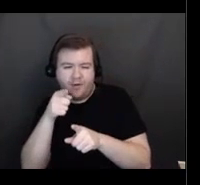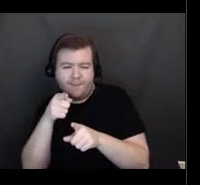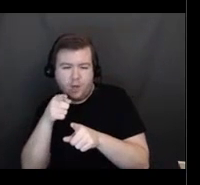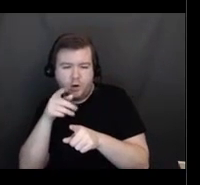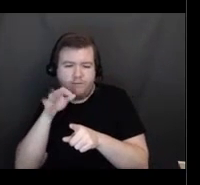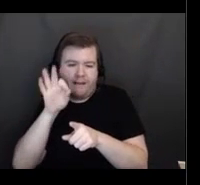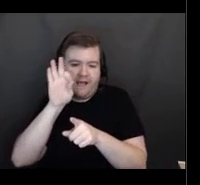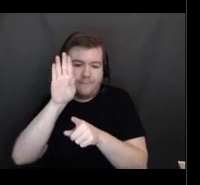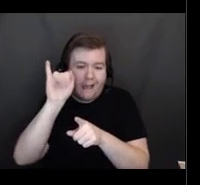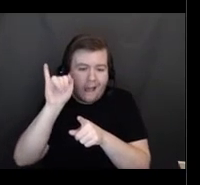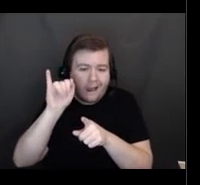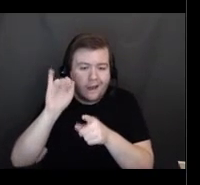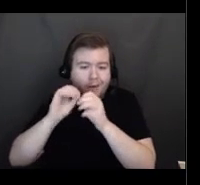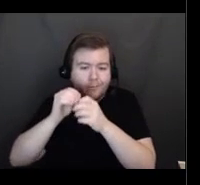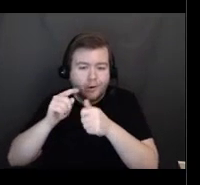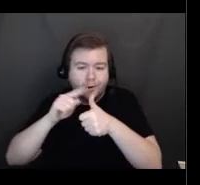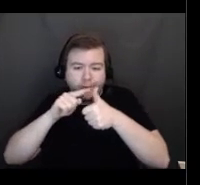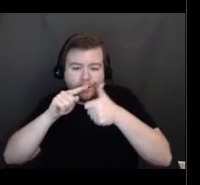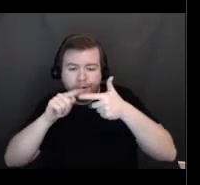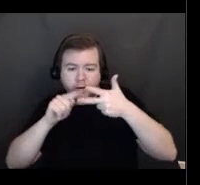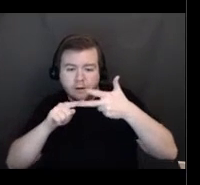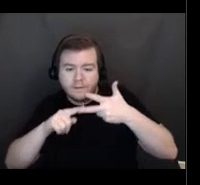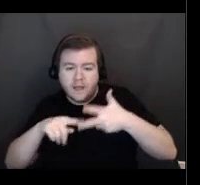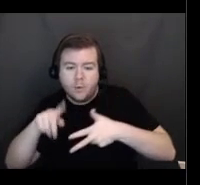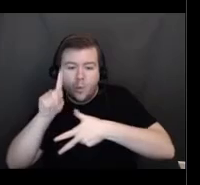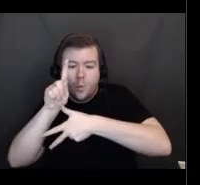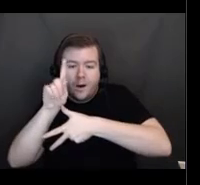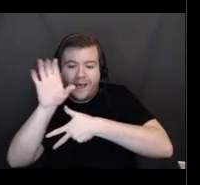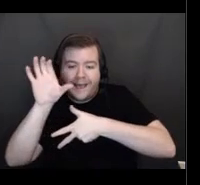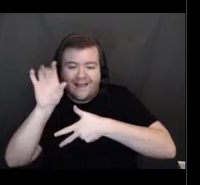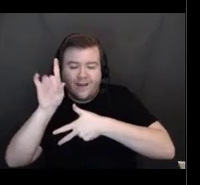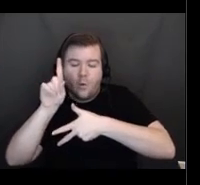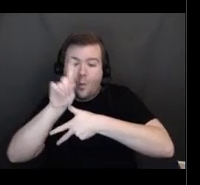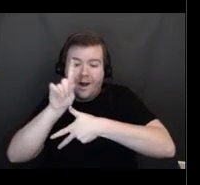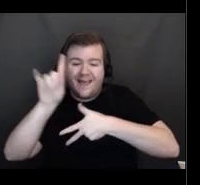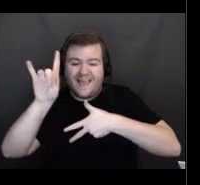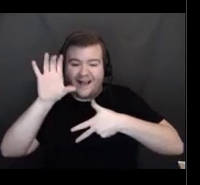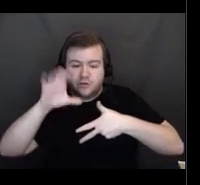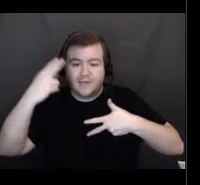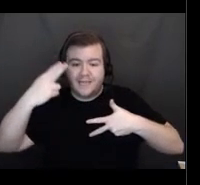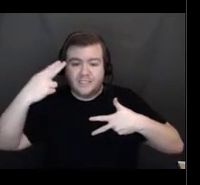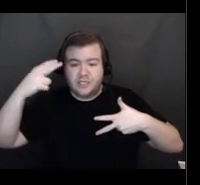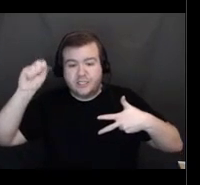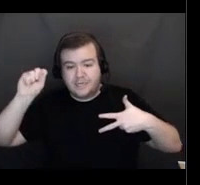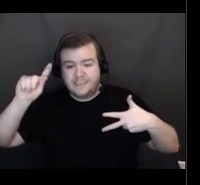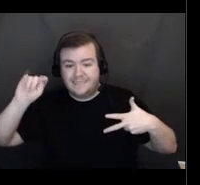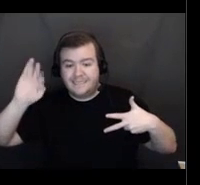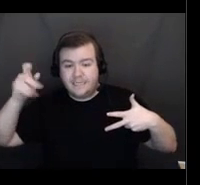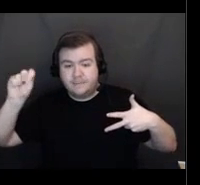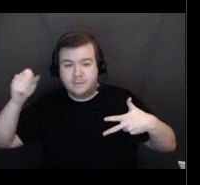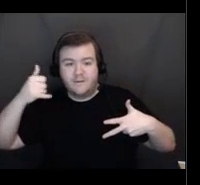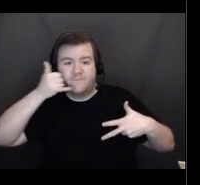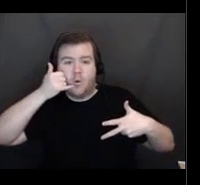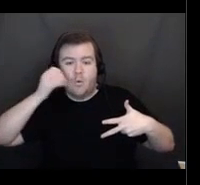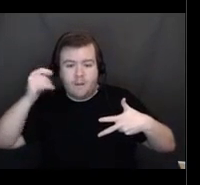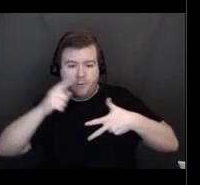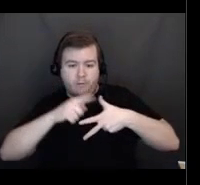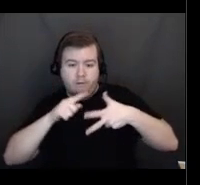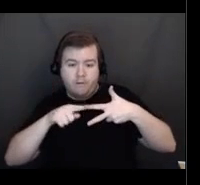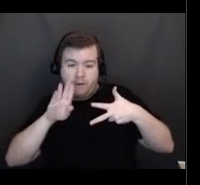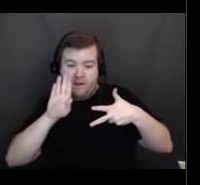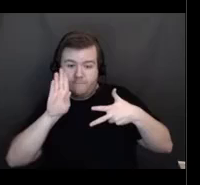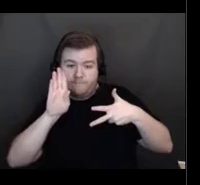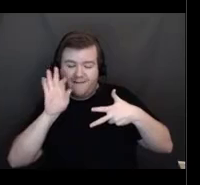that number is right here, 1-800-HHS-TIPS. They, you can also report it to the FBI hotline,